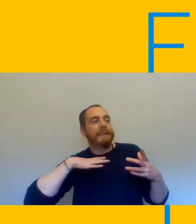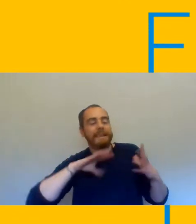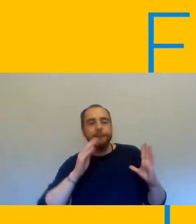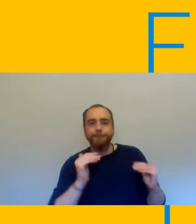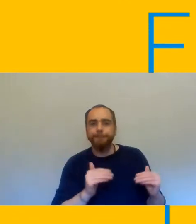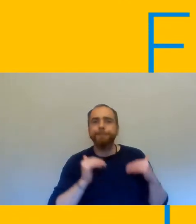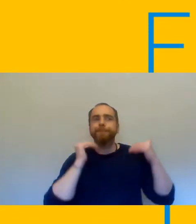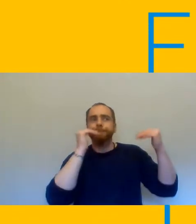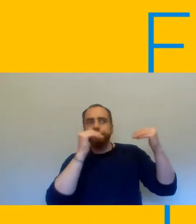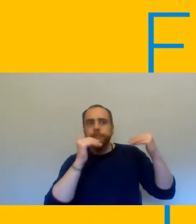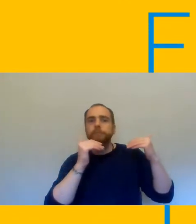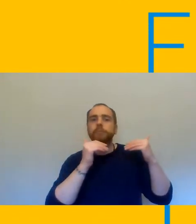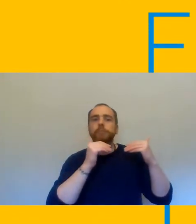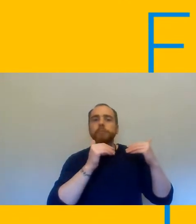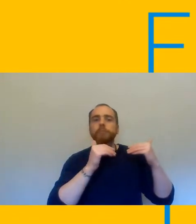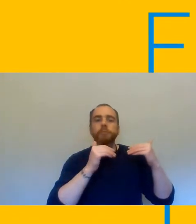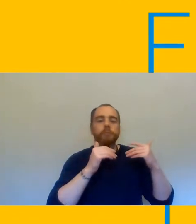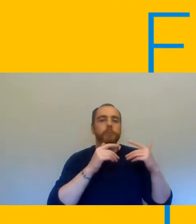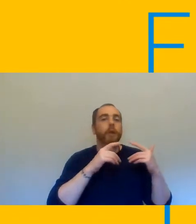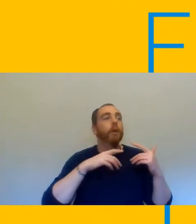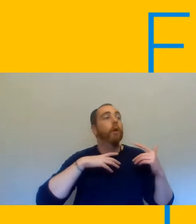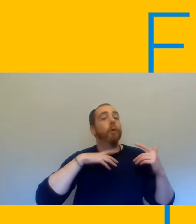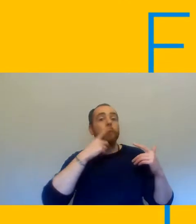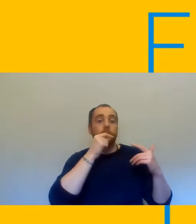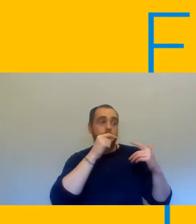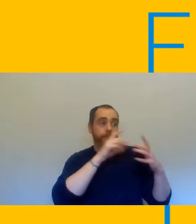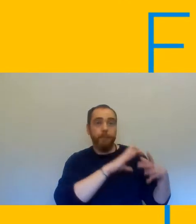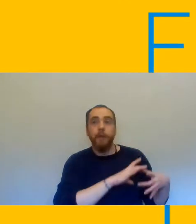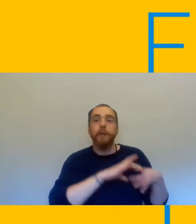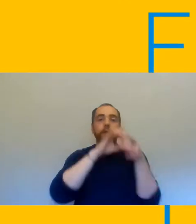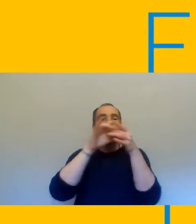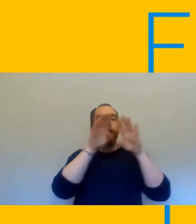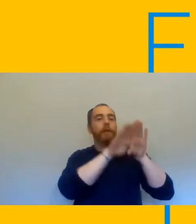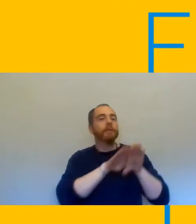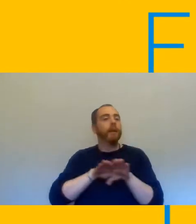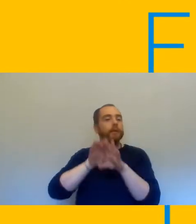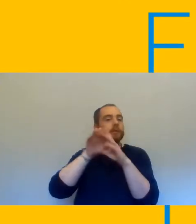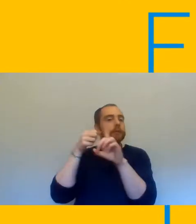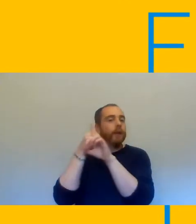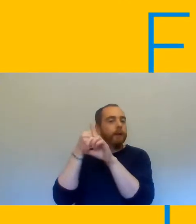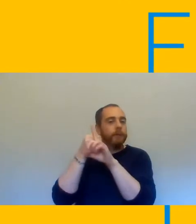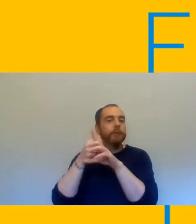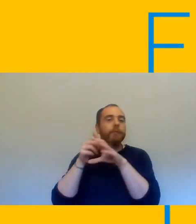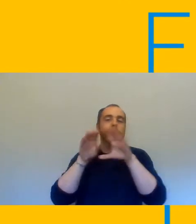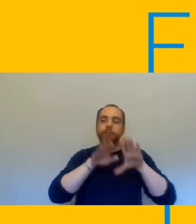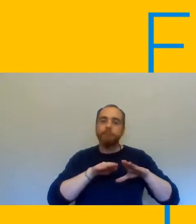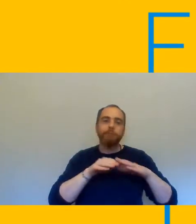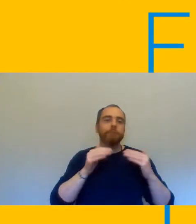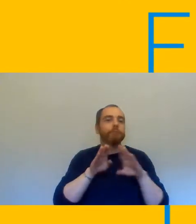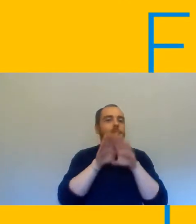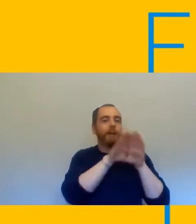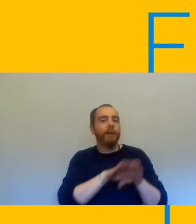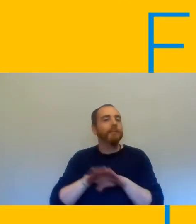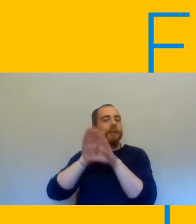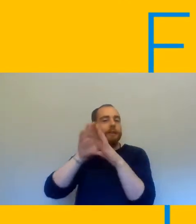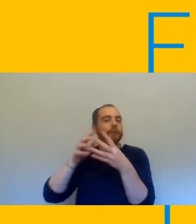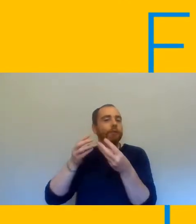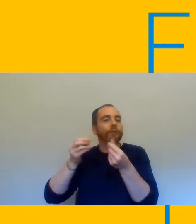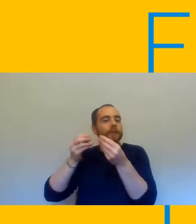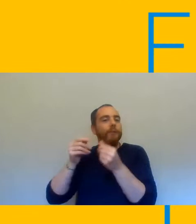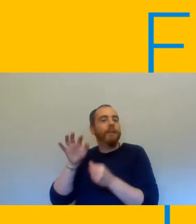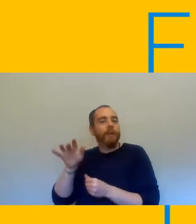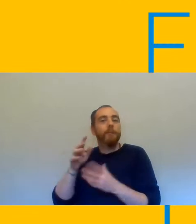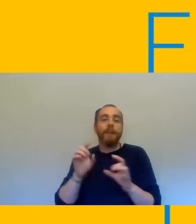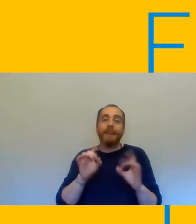have uh we have an opportunity to link up to national campaigns and national support and resources okay that's me done chair thank you